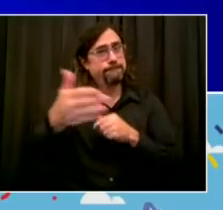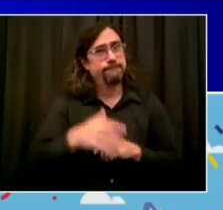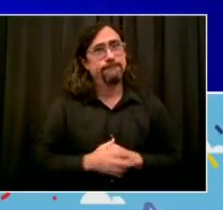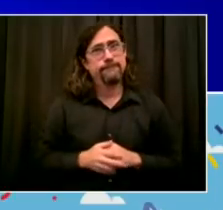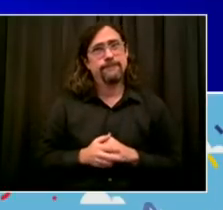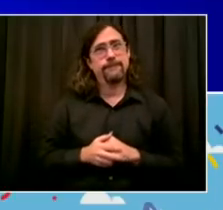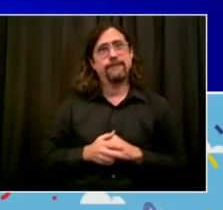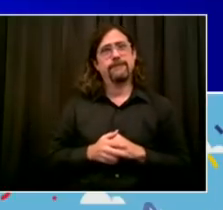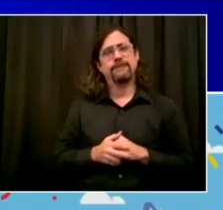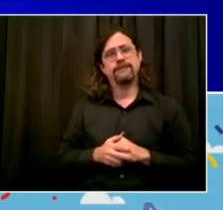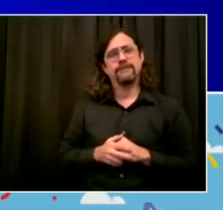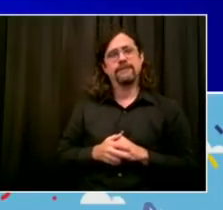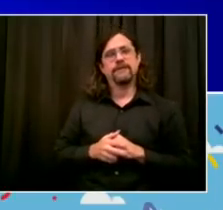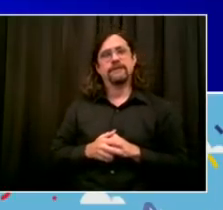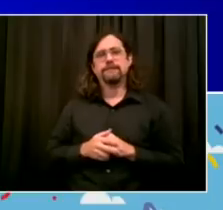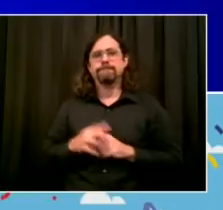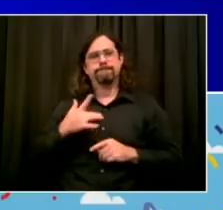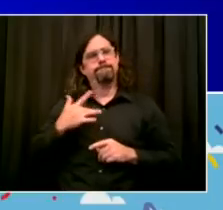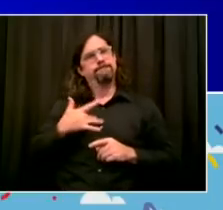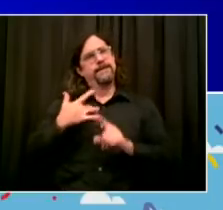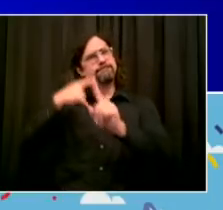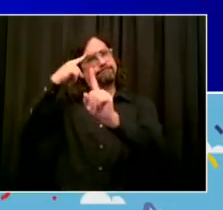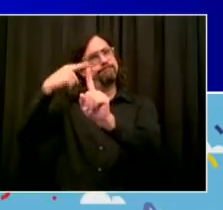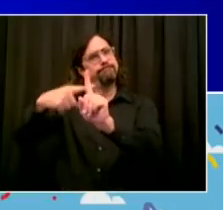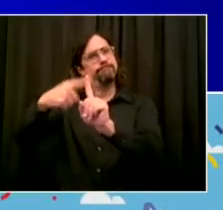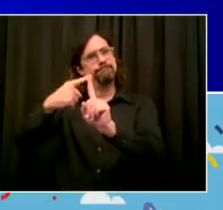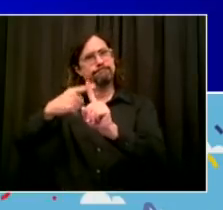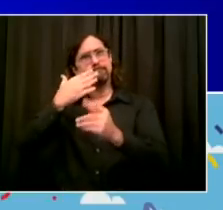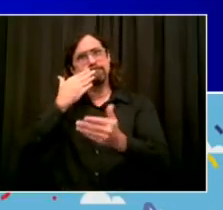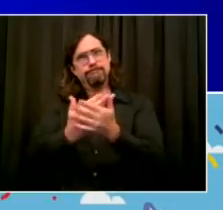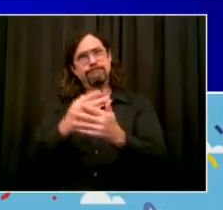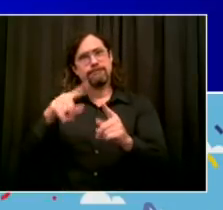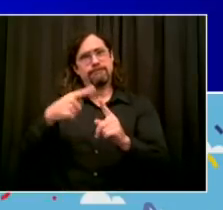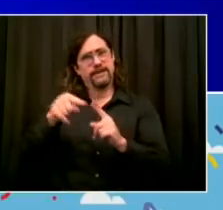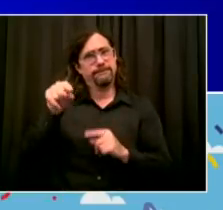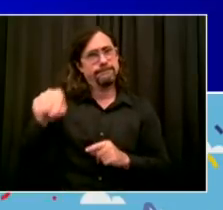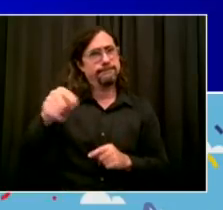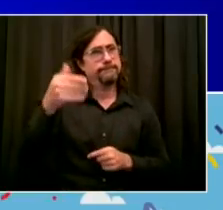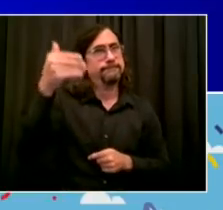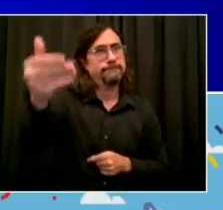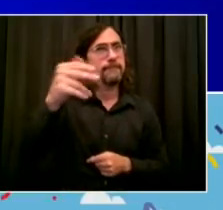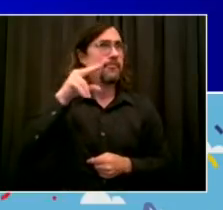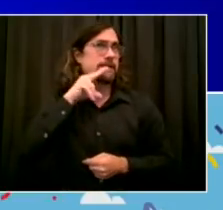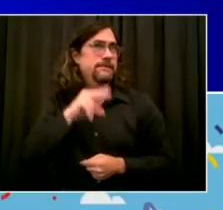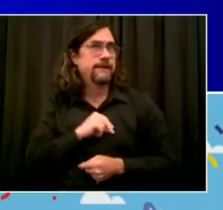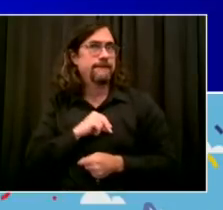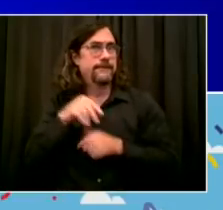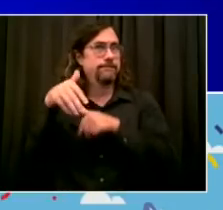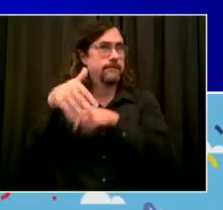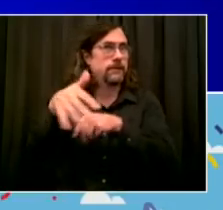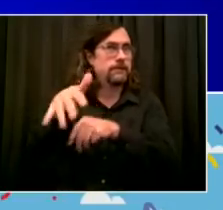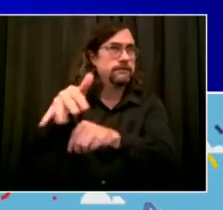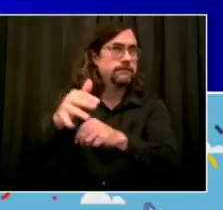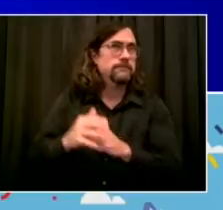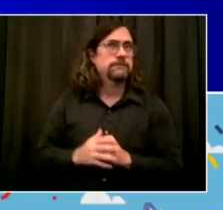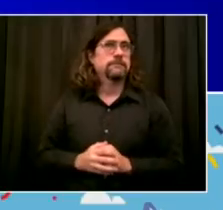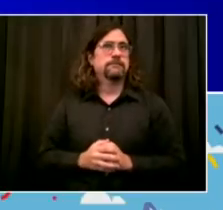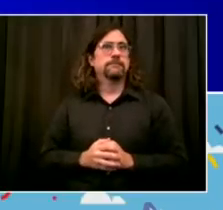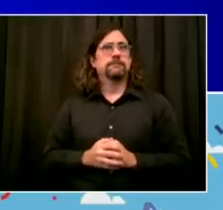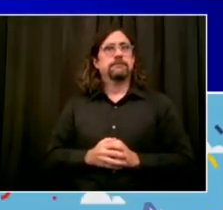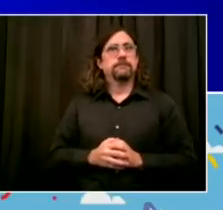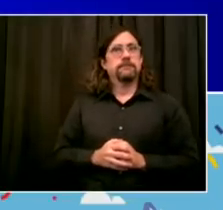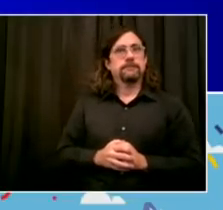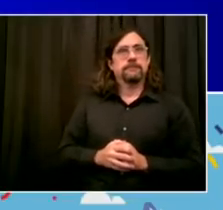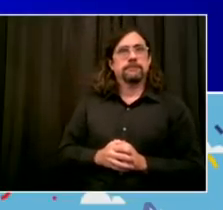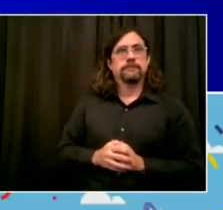Before I go to indicators, I just want to talk about a friend who passed away a few days ago. And most New